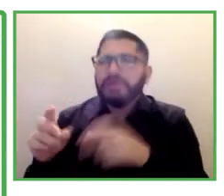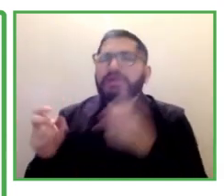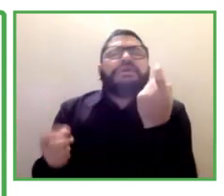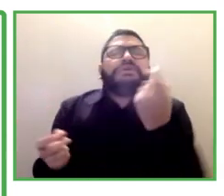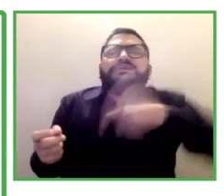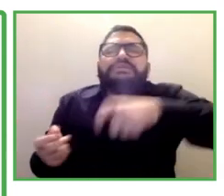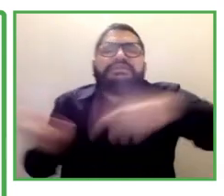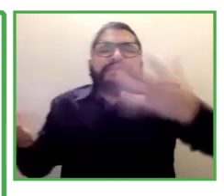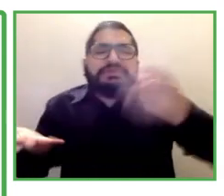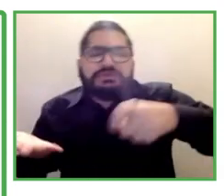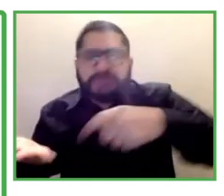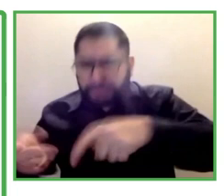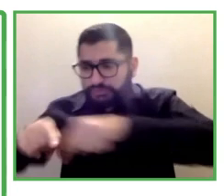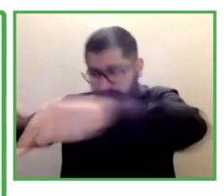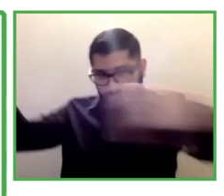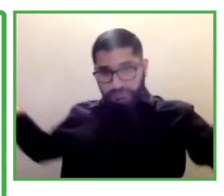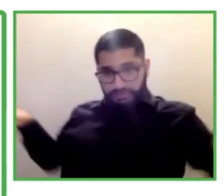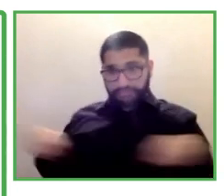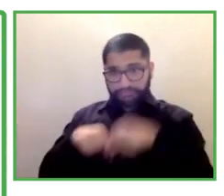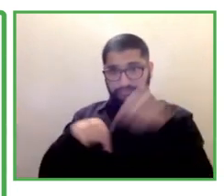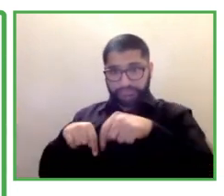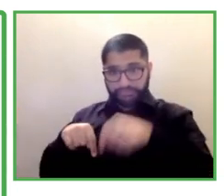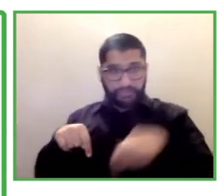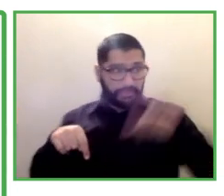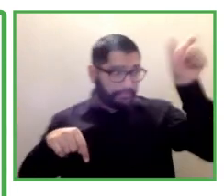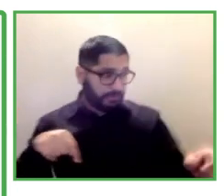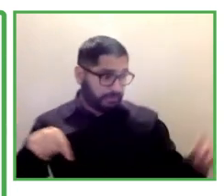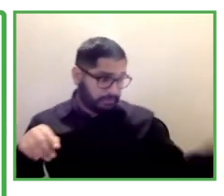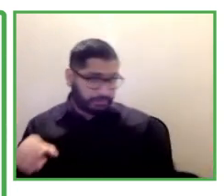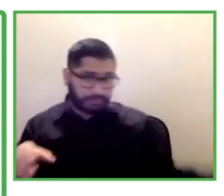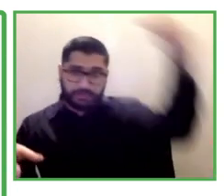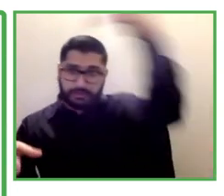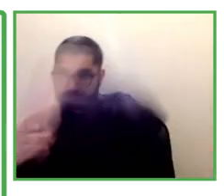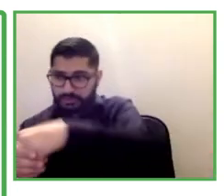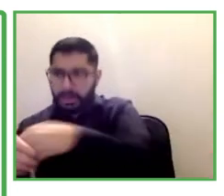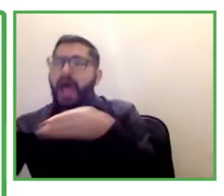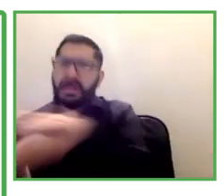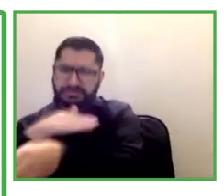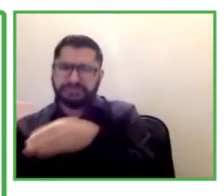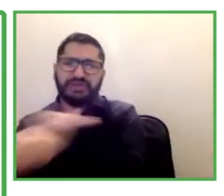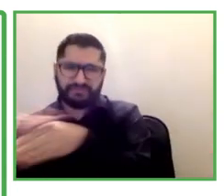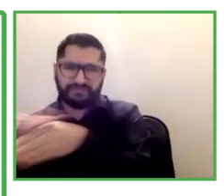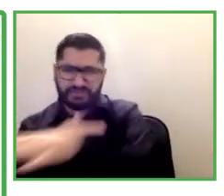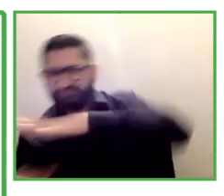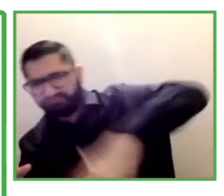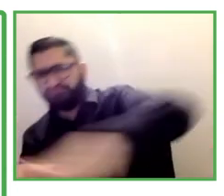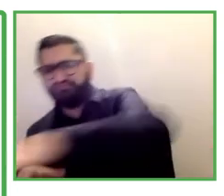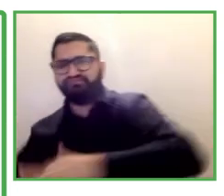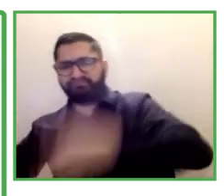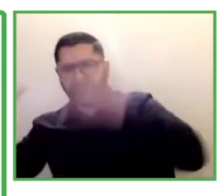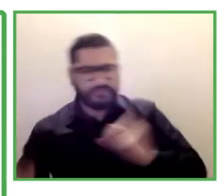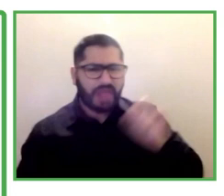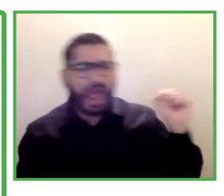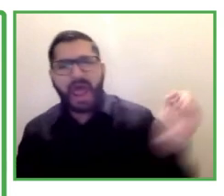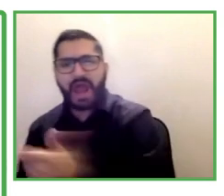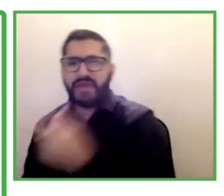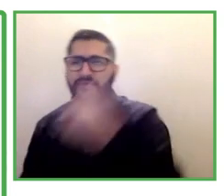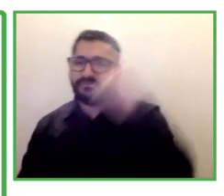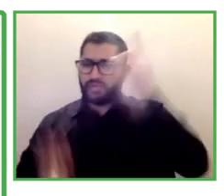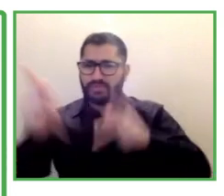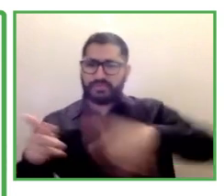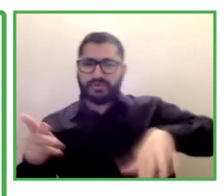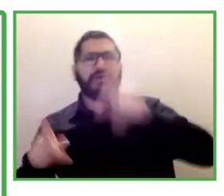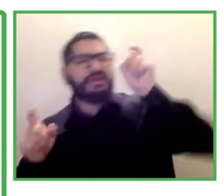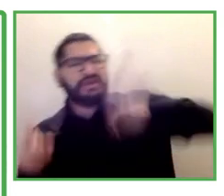within a disability, not everybody's needs are the same. And then adapt the physical workplace and assistive technologies